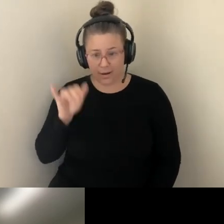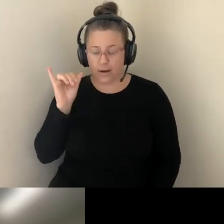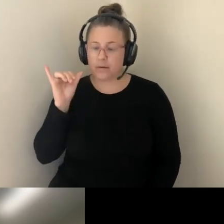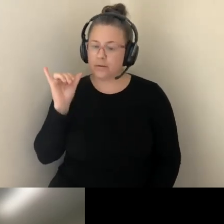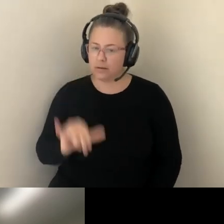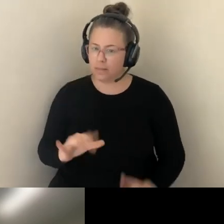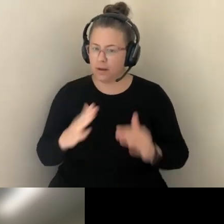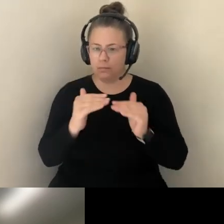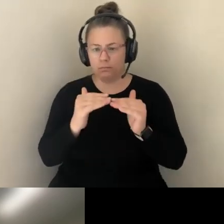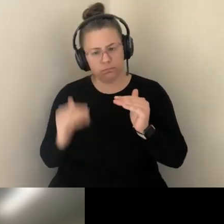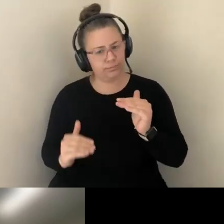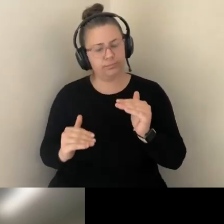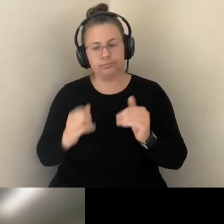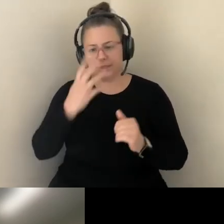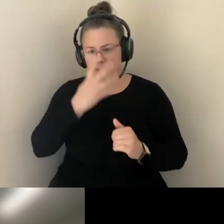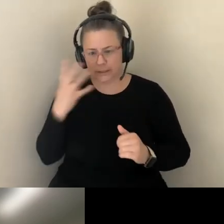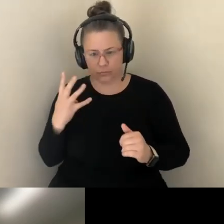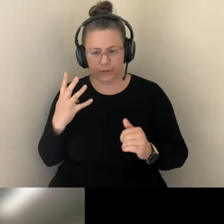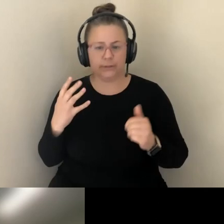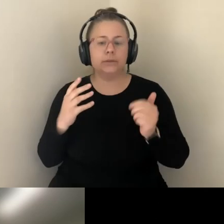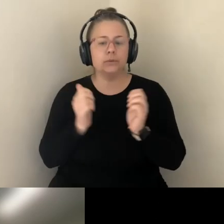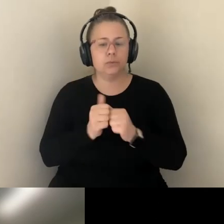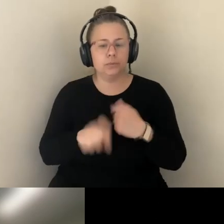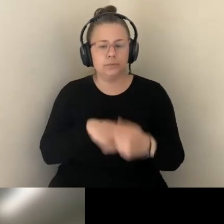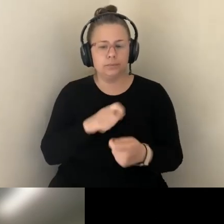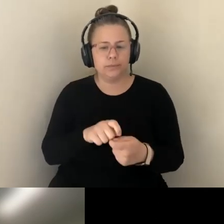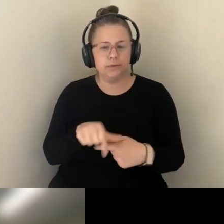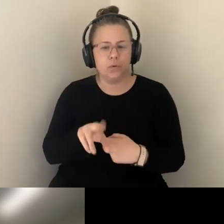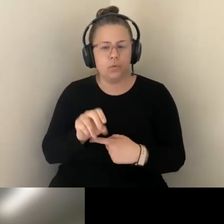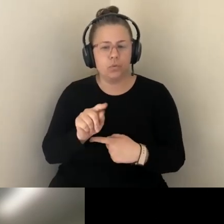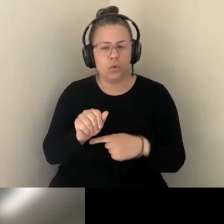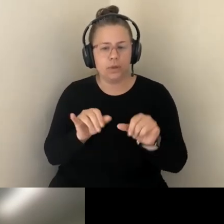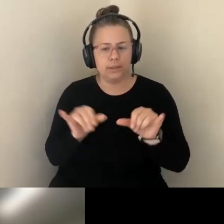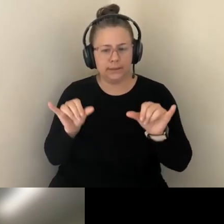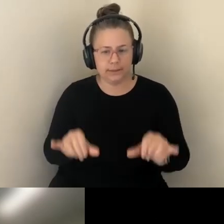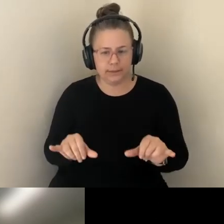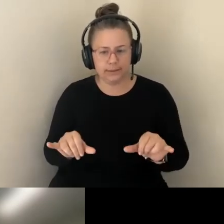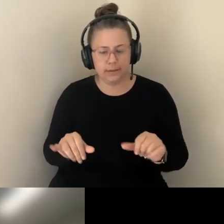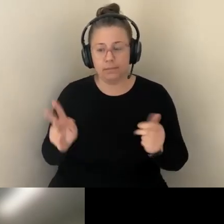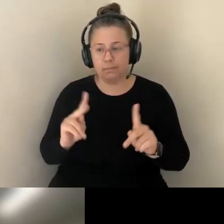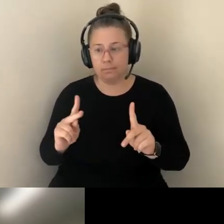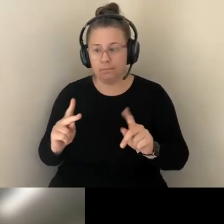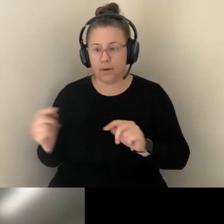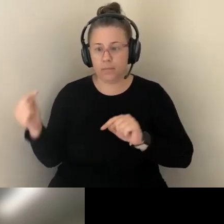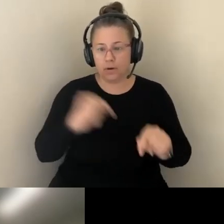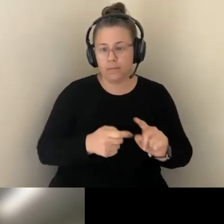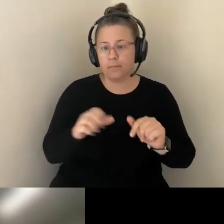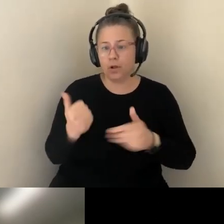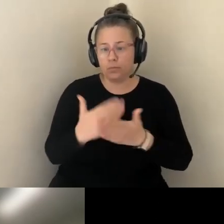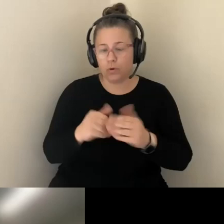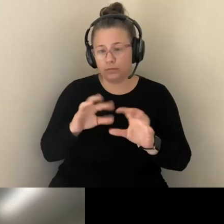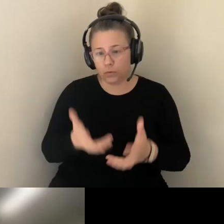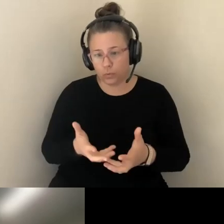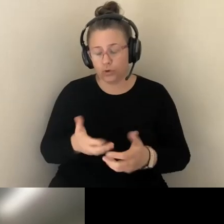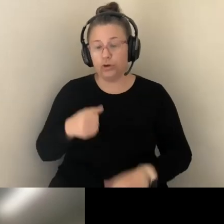PARTS OF EUROPE AS WELL AS OTHER PARTS OF THE WORLD, MOST NOTABLY ASIA. ALSO FROM 1907 TO